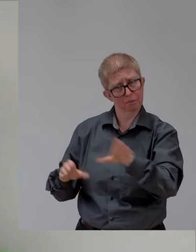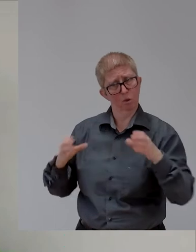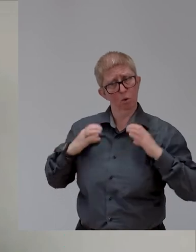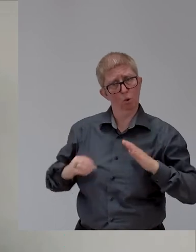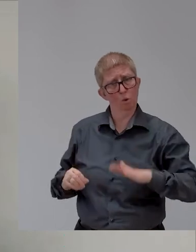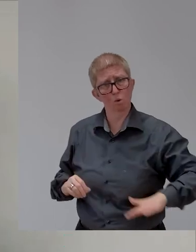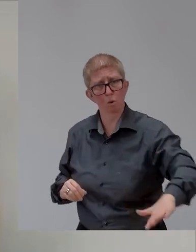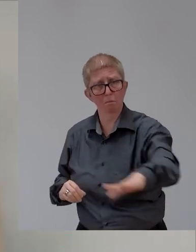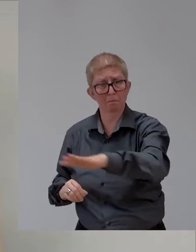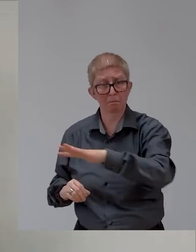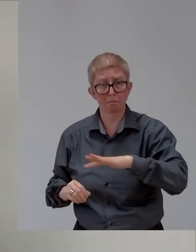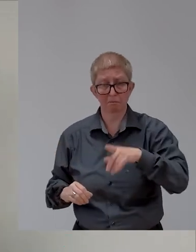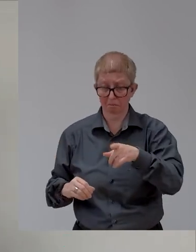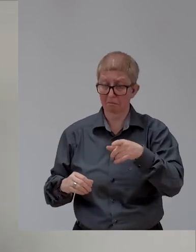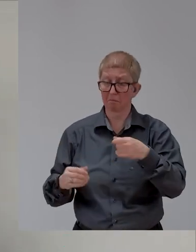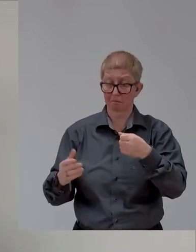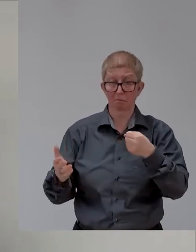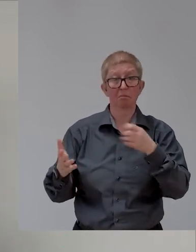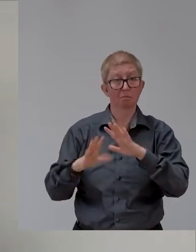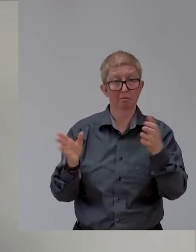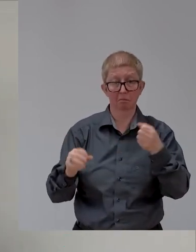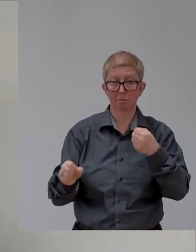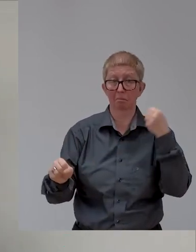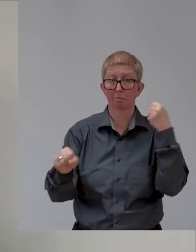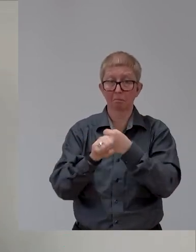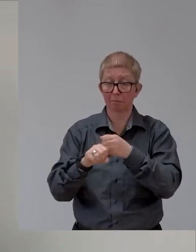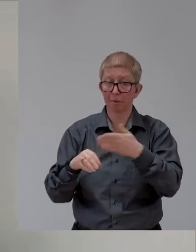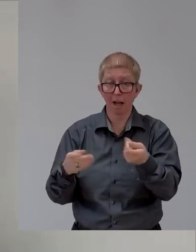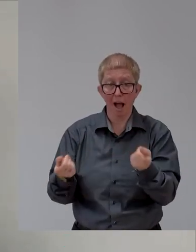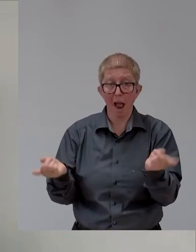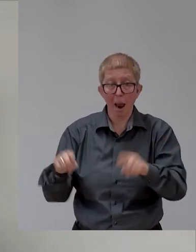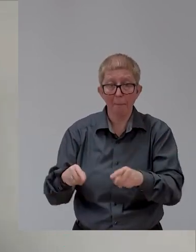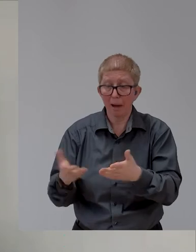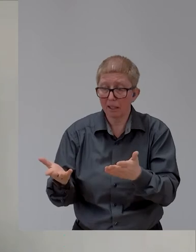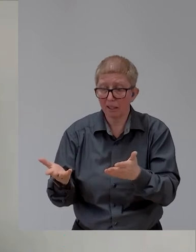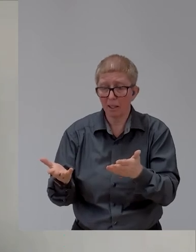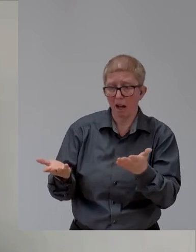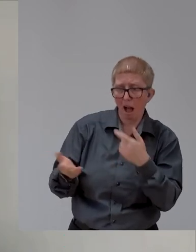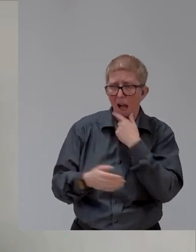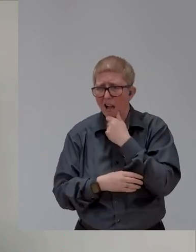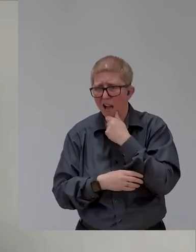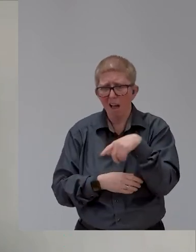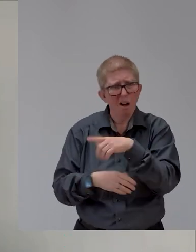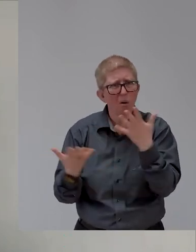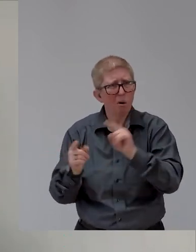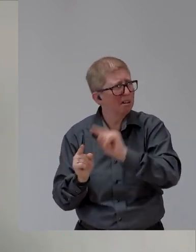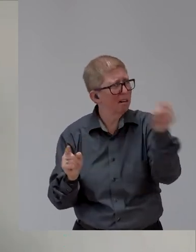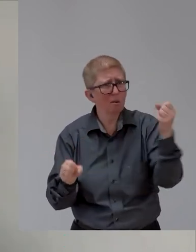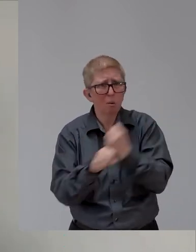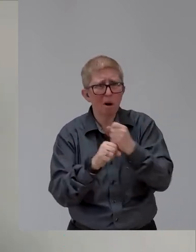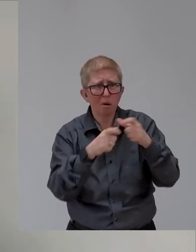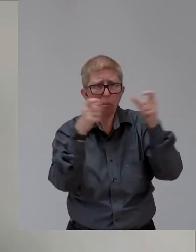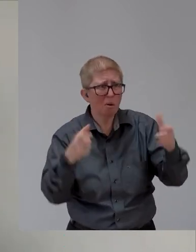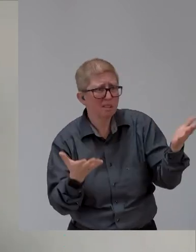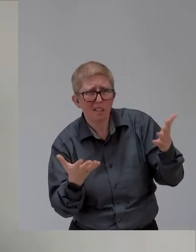Oh, what are we going to do with Steve now? Like, was there any of that kind of, did they, did people's perceptions of you change? Like,